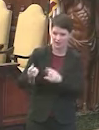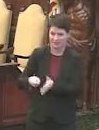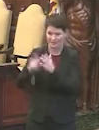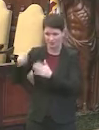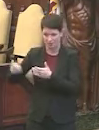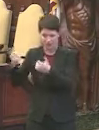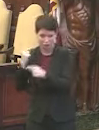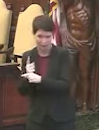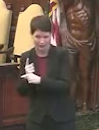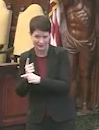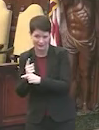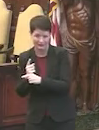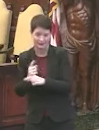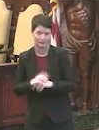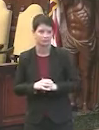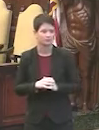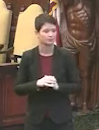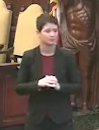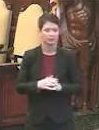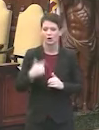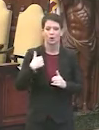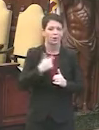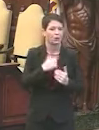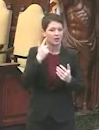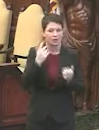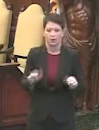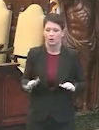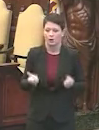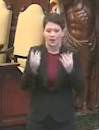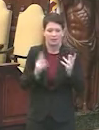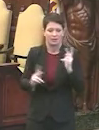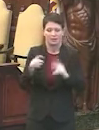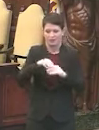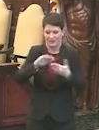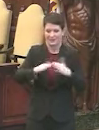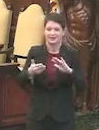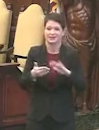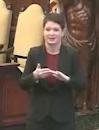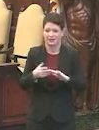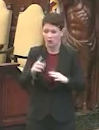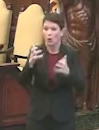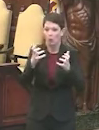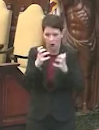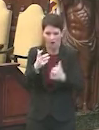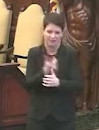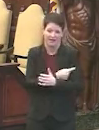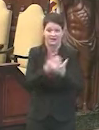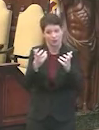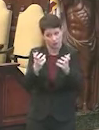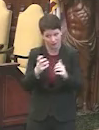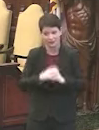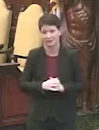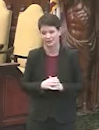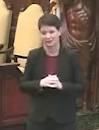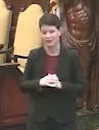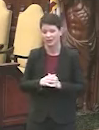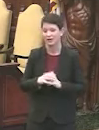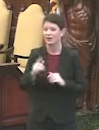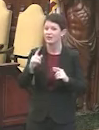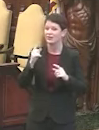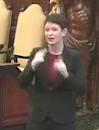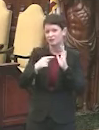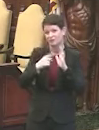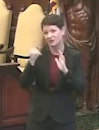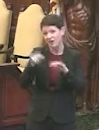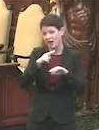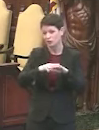right? When do you think the supply meets it? We don't know how many people in the city really want to have vaccine now. National surveys show it's about two